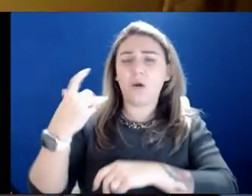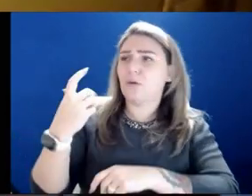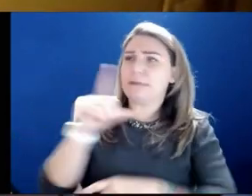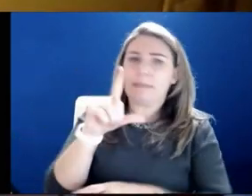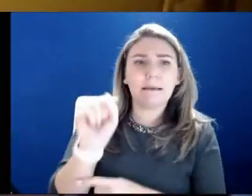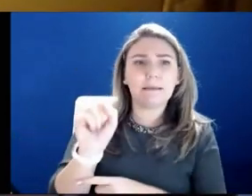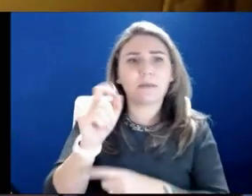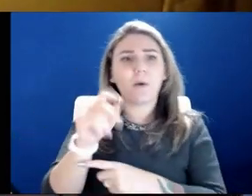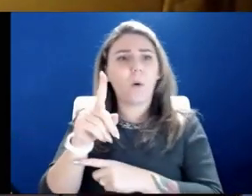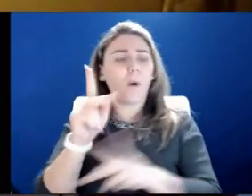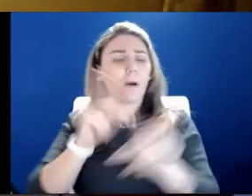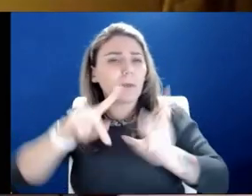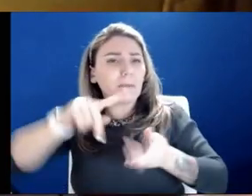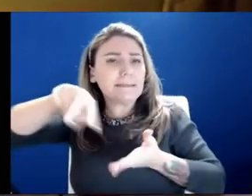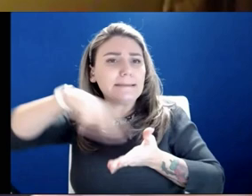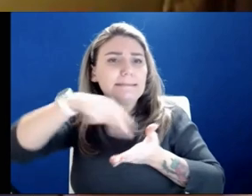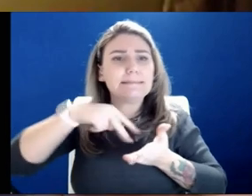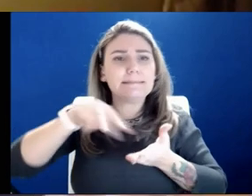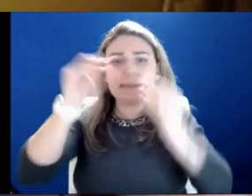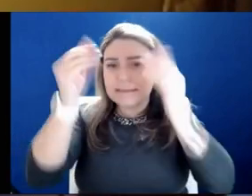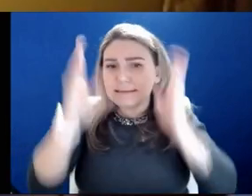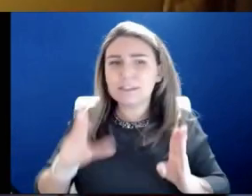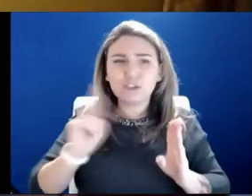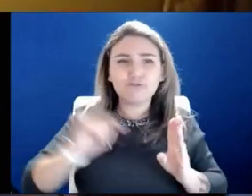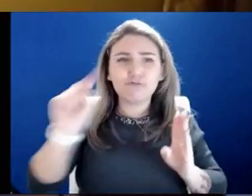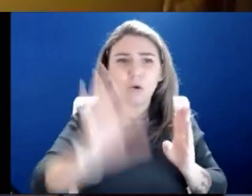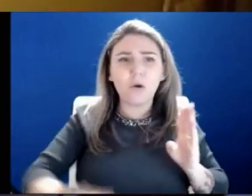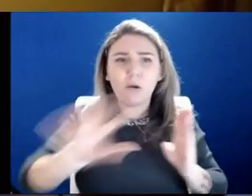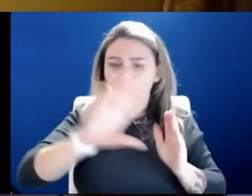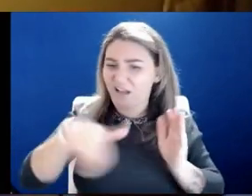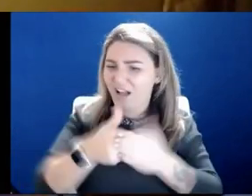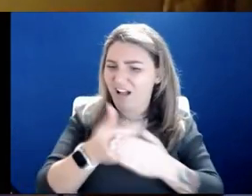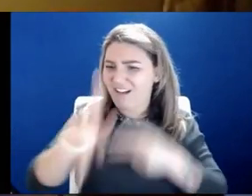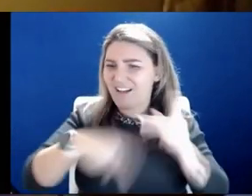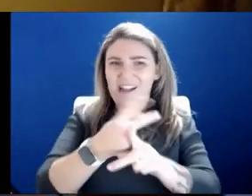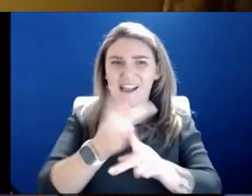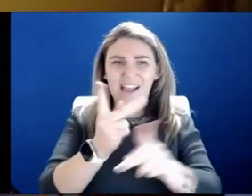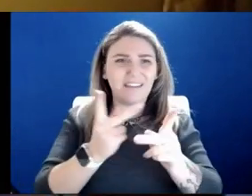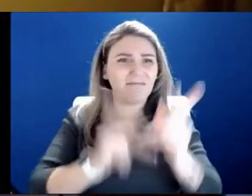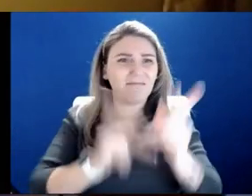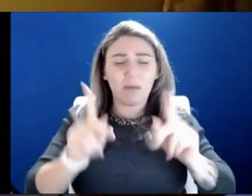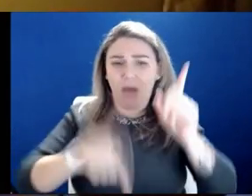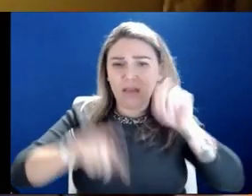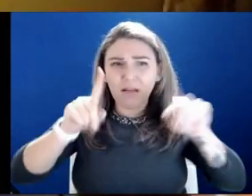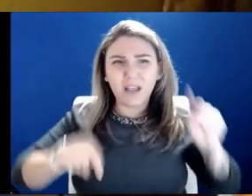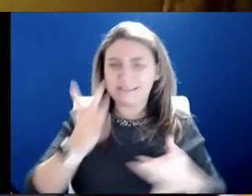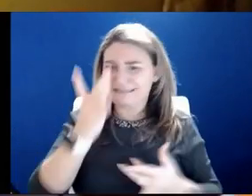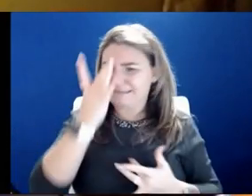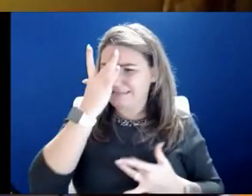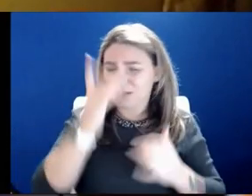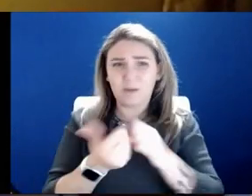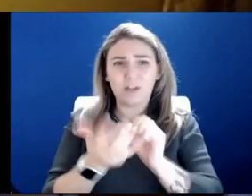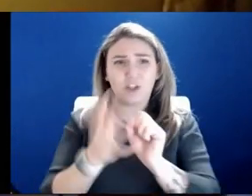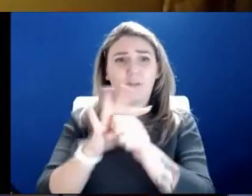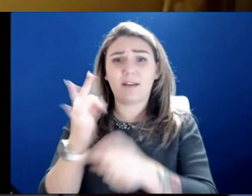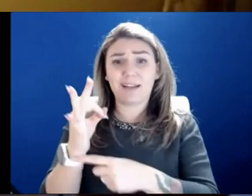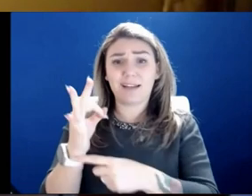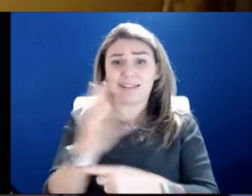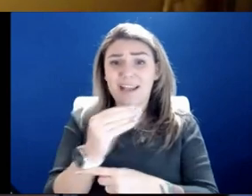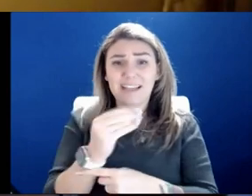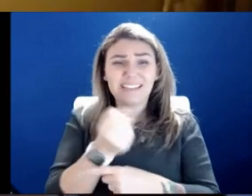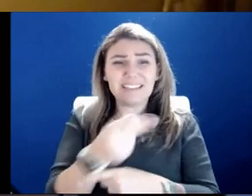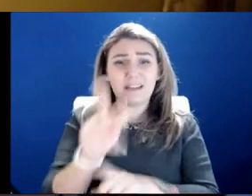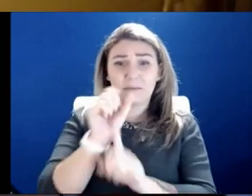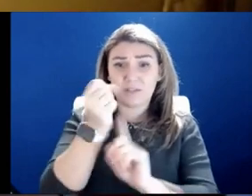dance teachers in the Northland or all types of folks who not only have found themselves sick with COVID-19, but in some situations have died.